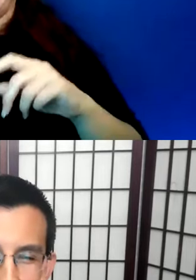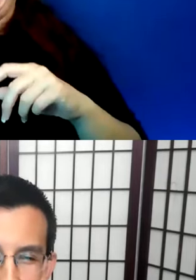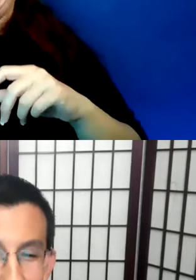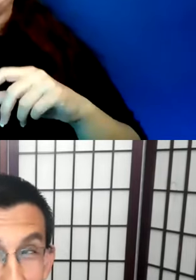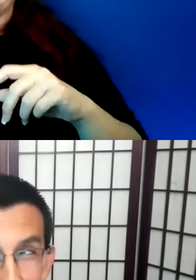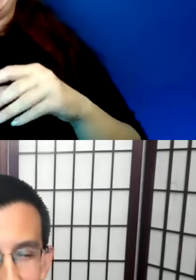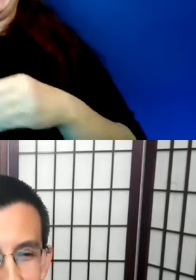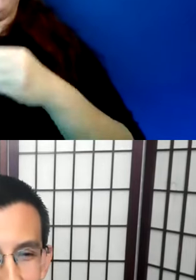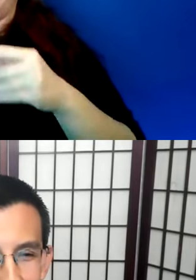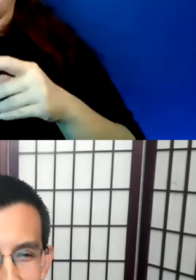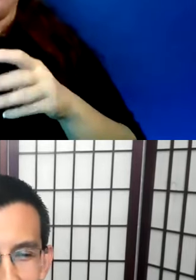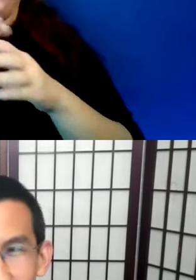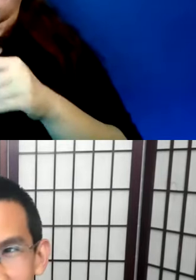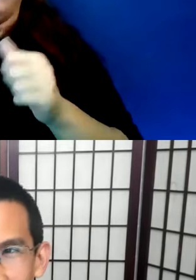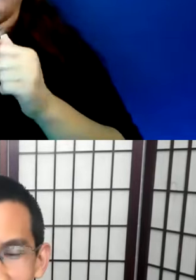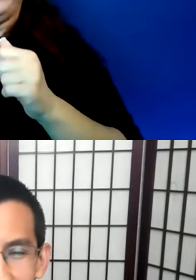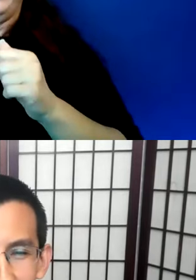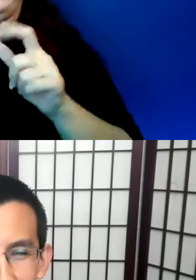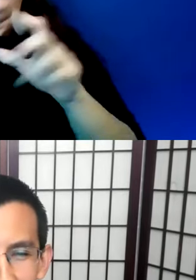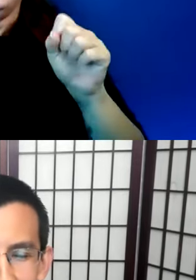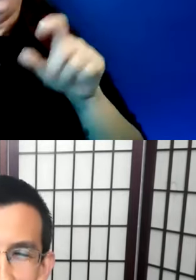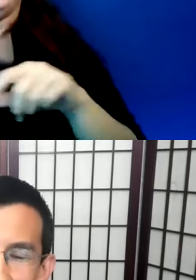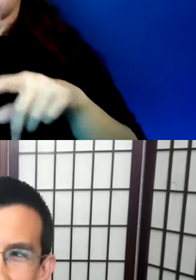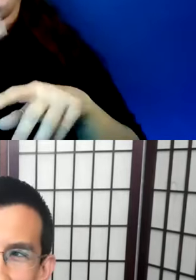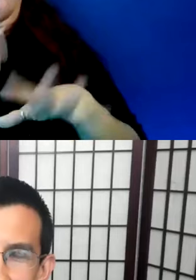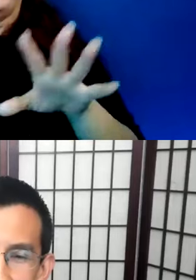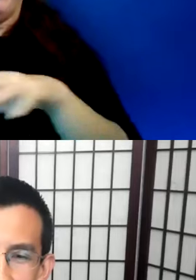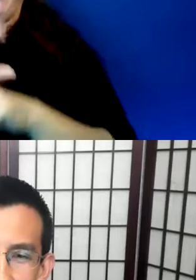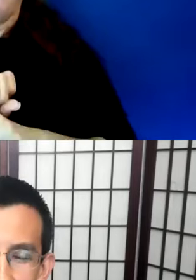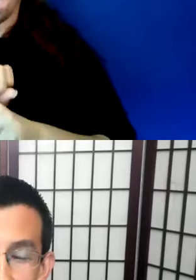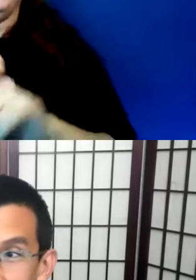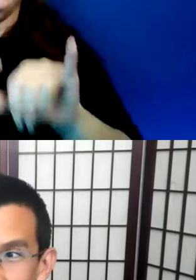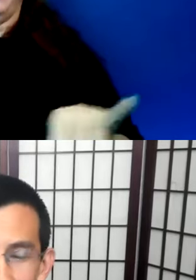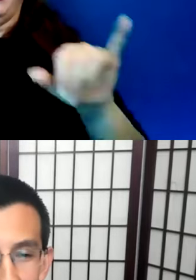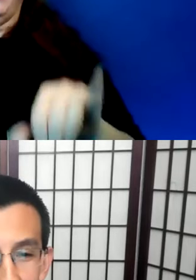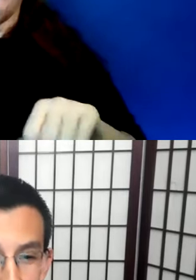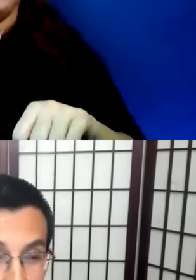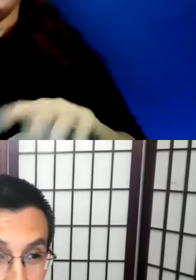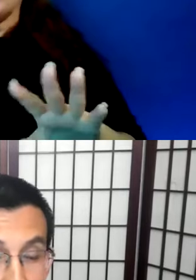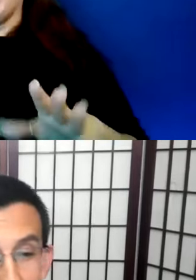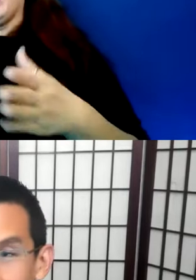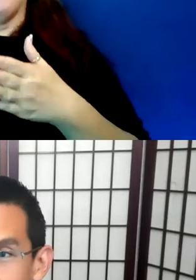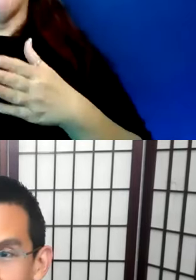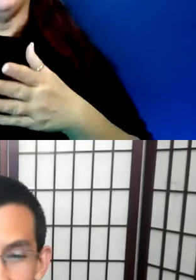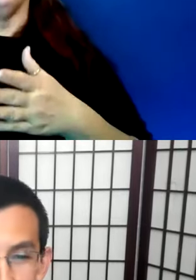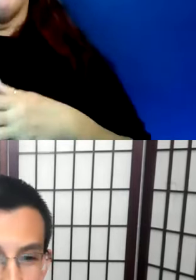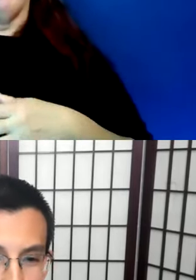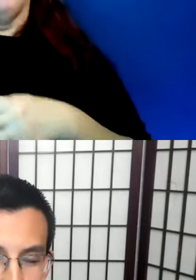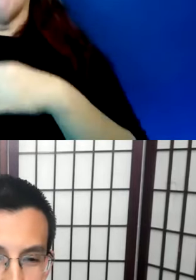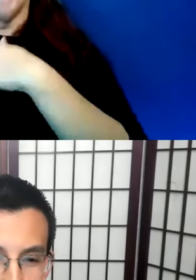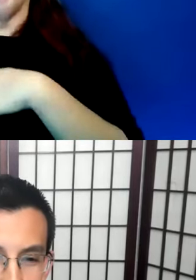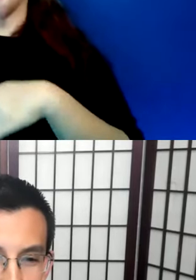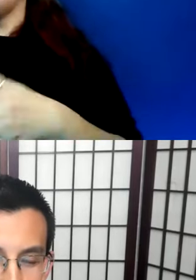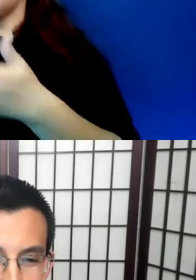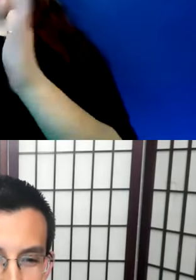people who have been in linguistics for a long time and are somewhat set in their ways, saying things to the effect of, well, I paid so-and-so, so therefore it's all